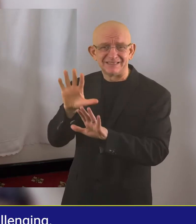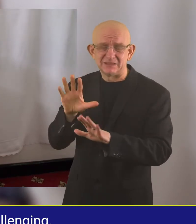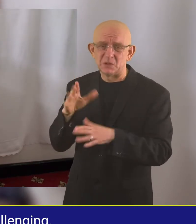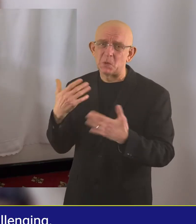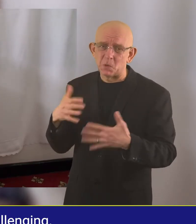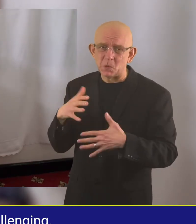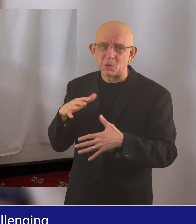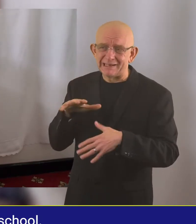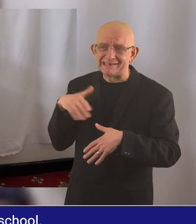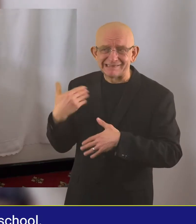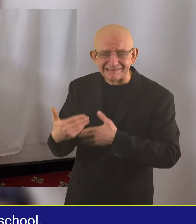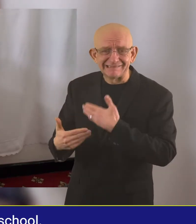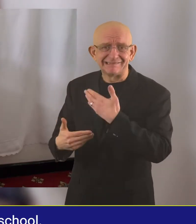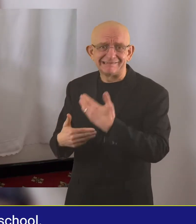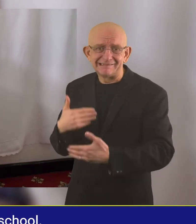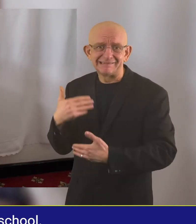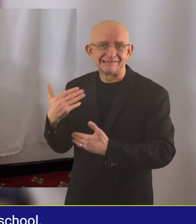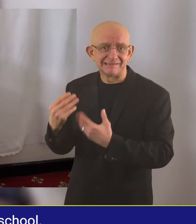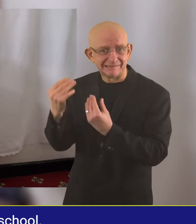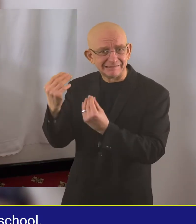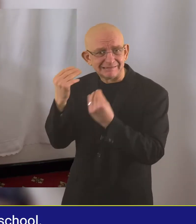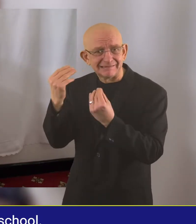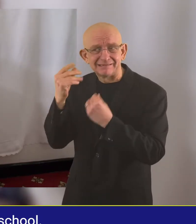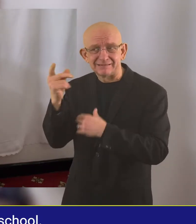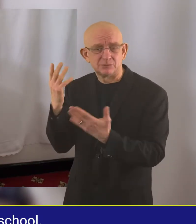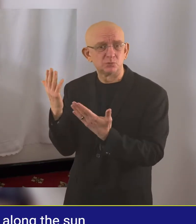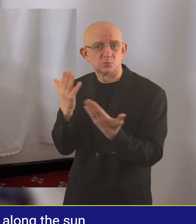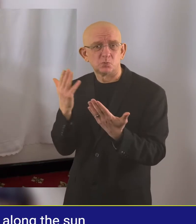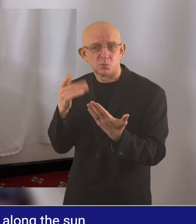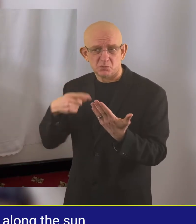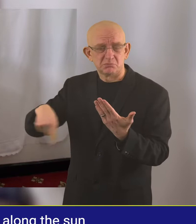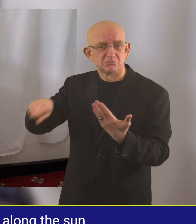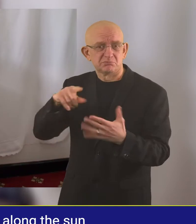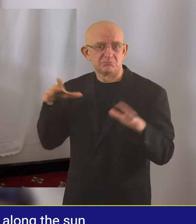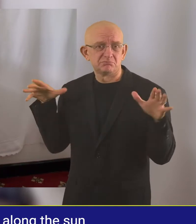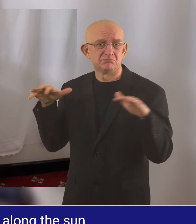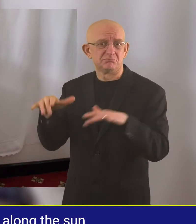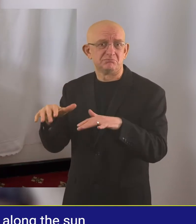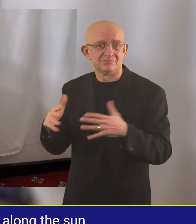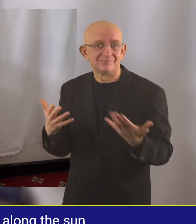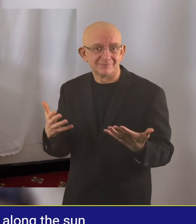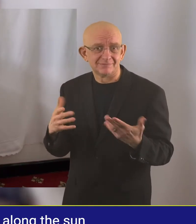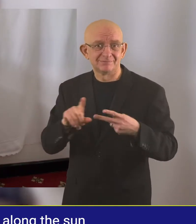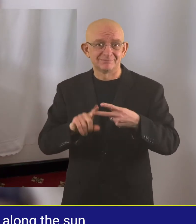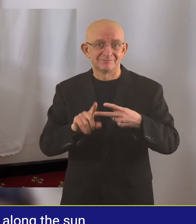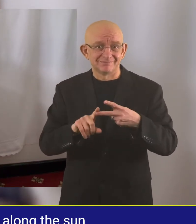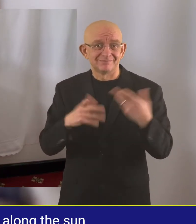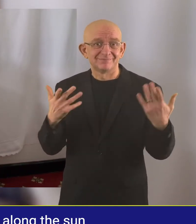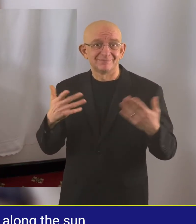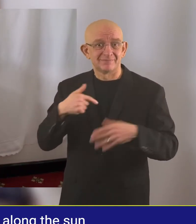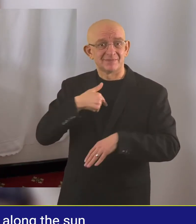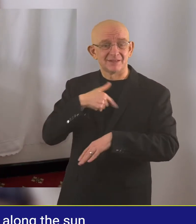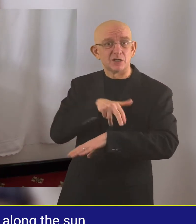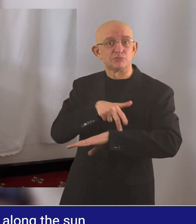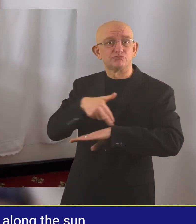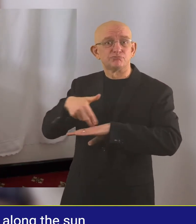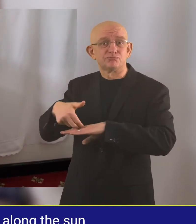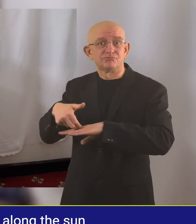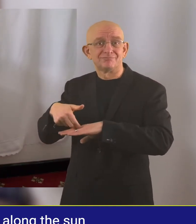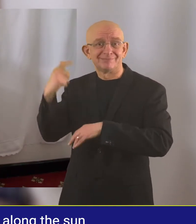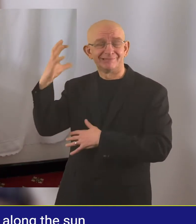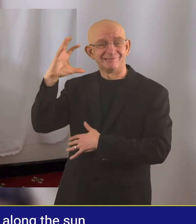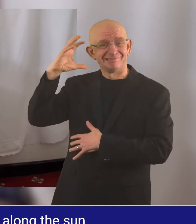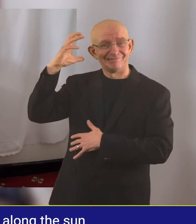was a bit changing, it was just a regular school. Secondly, I was walking along distance, so